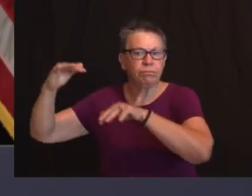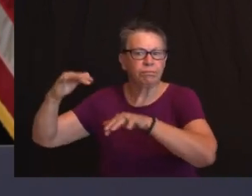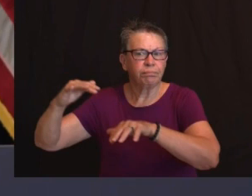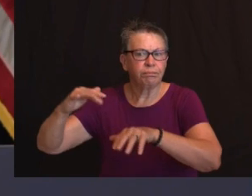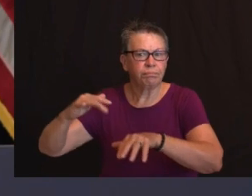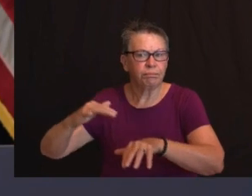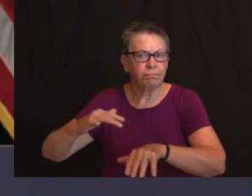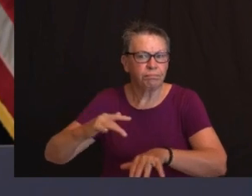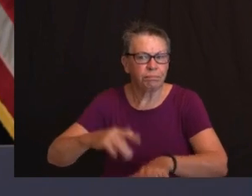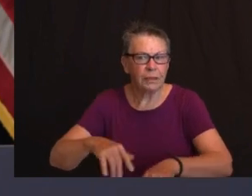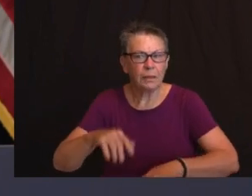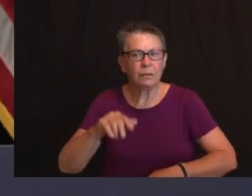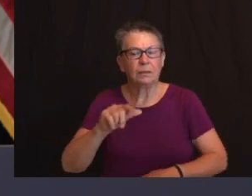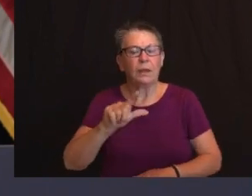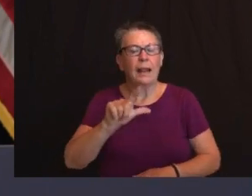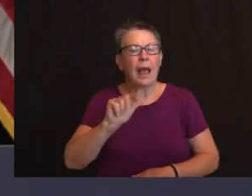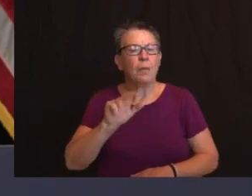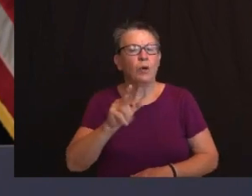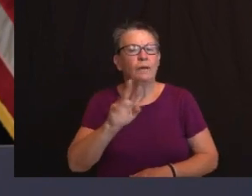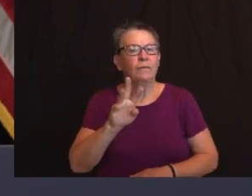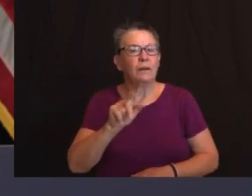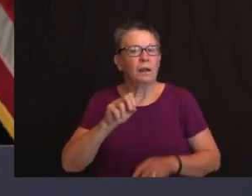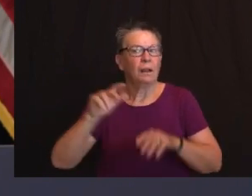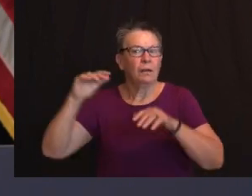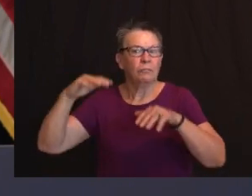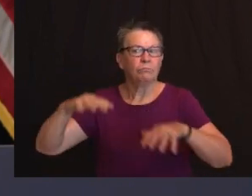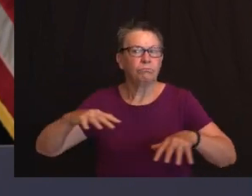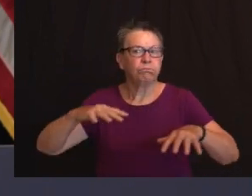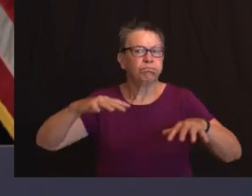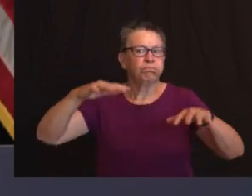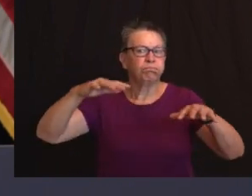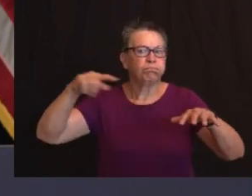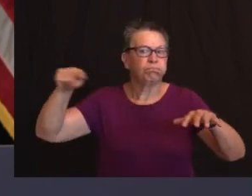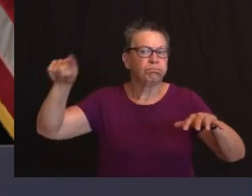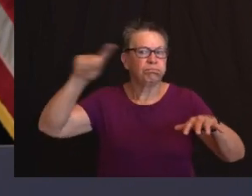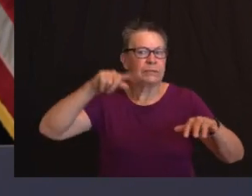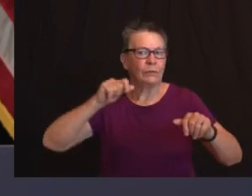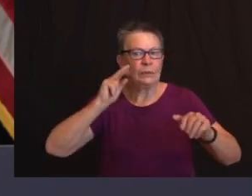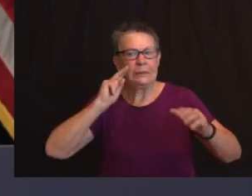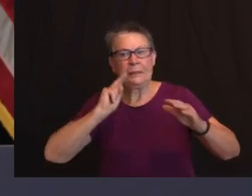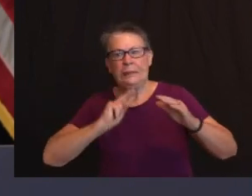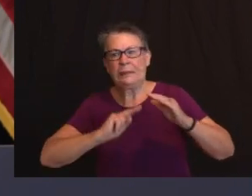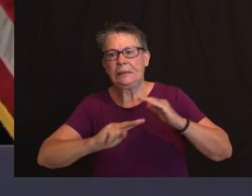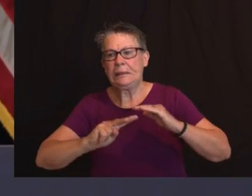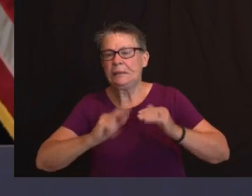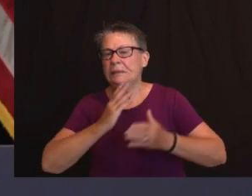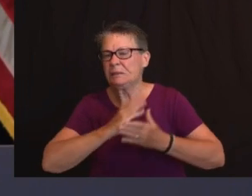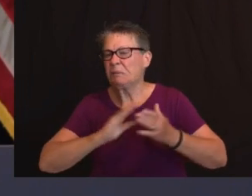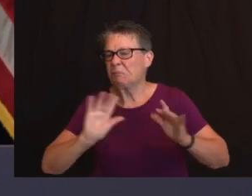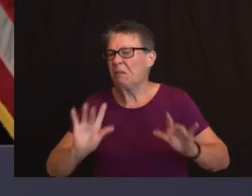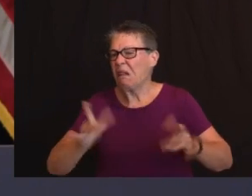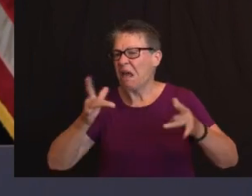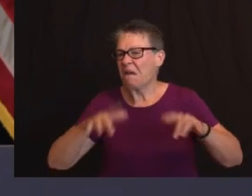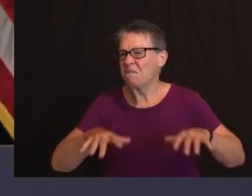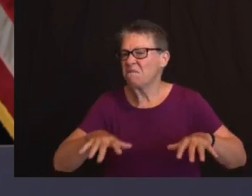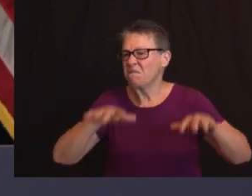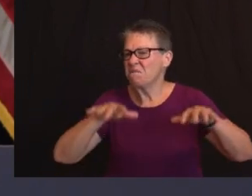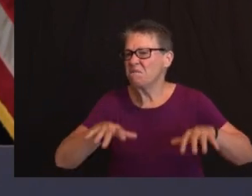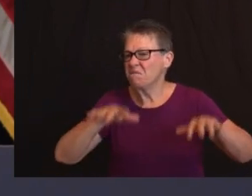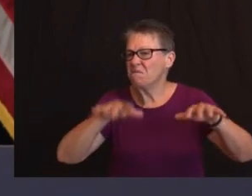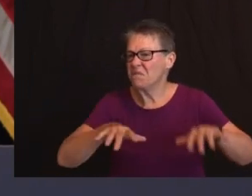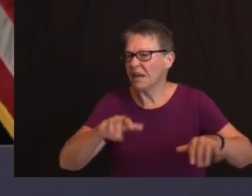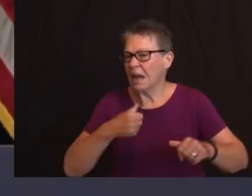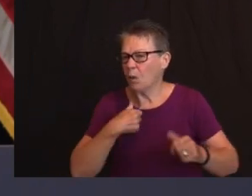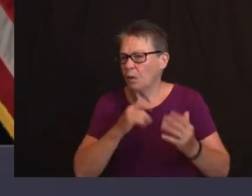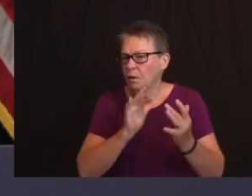Frenchtown Stockton those in between we're expecting some moderate flooding so certainly working with National Weather Service and the River